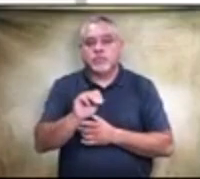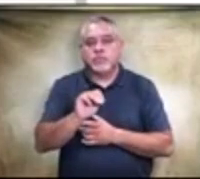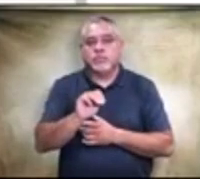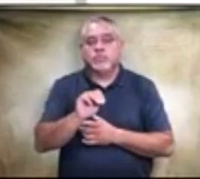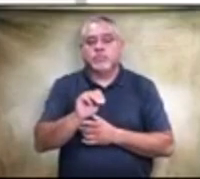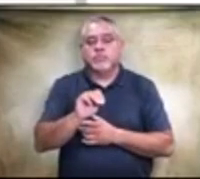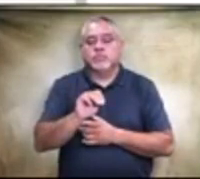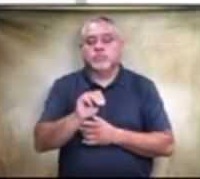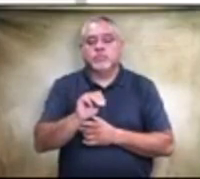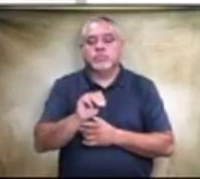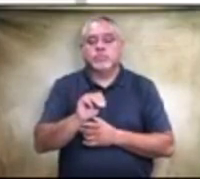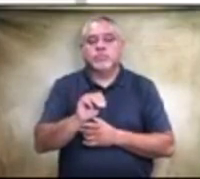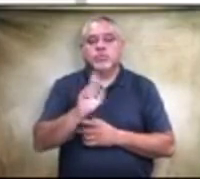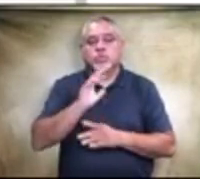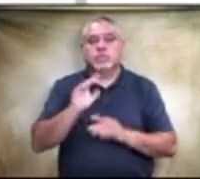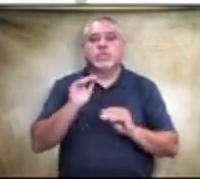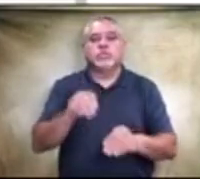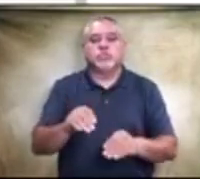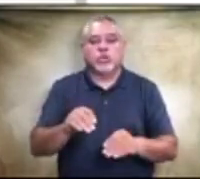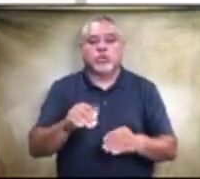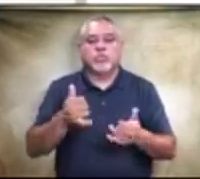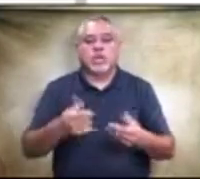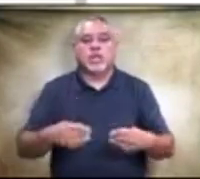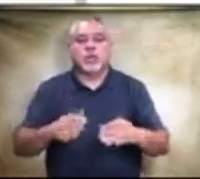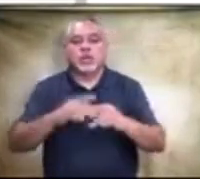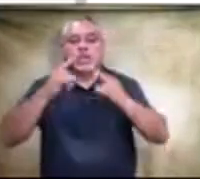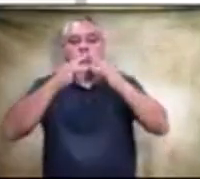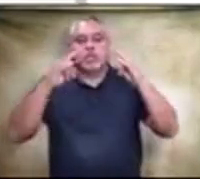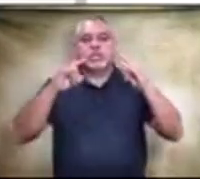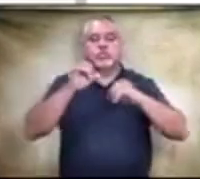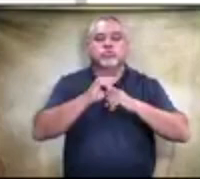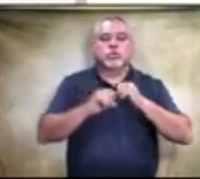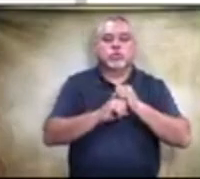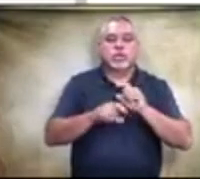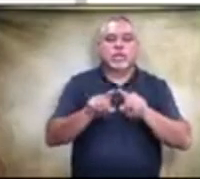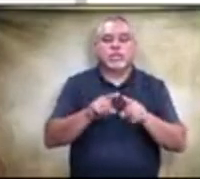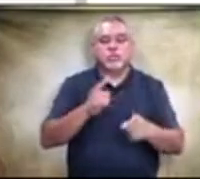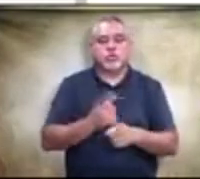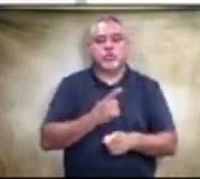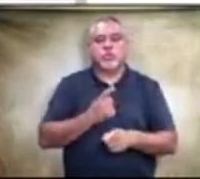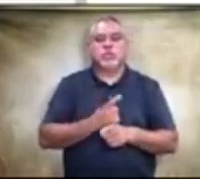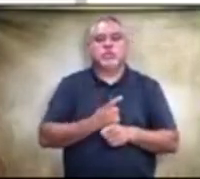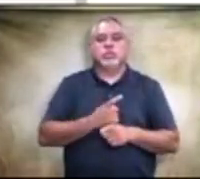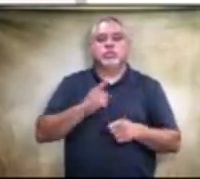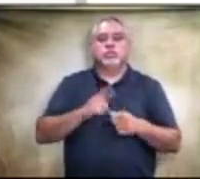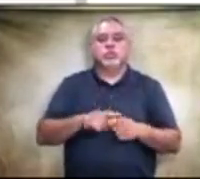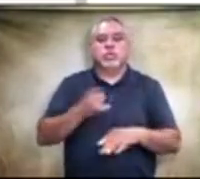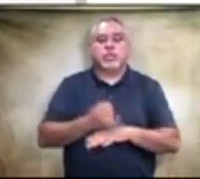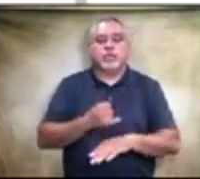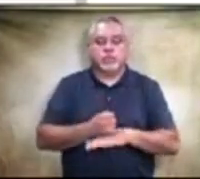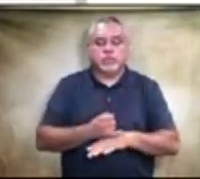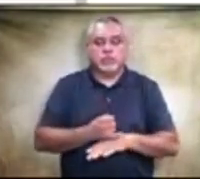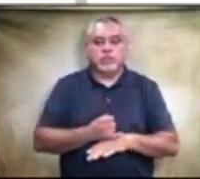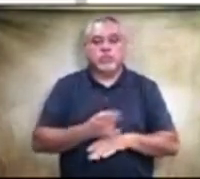install playgrounds and shade structures as appropriate to uh to the campus so the the district